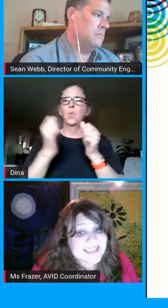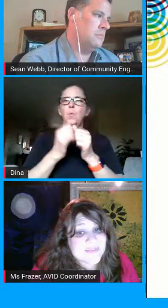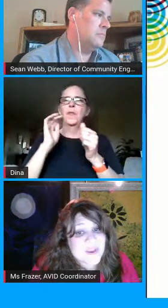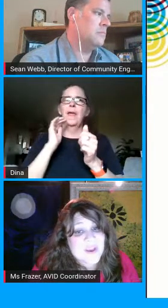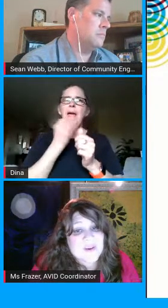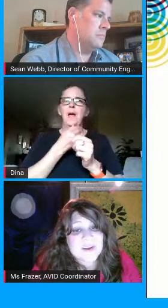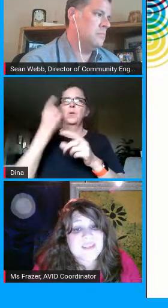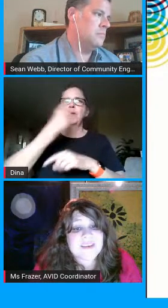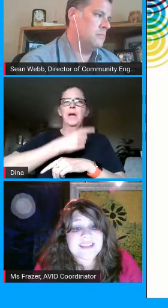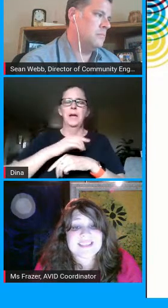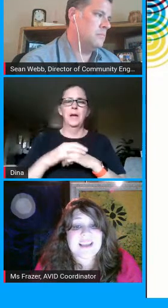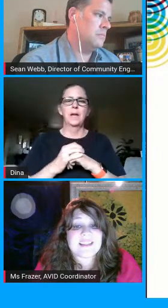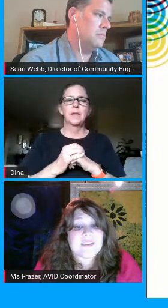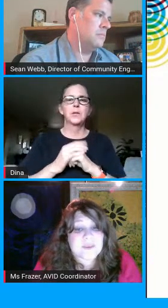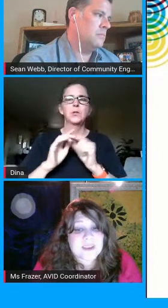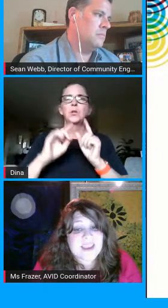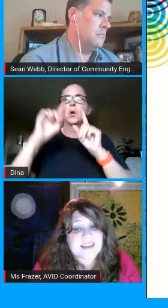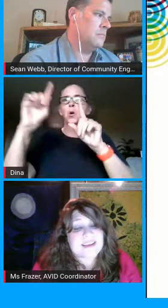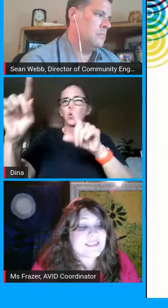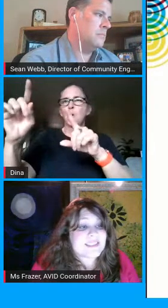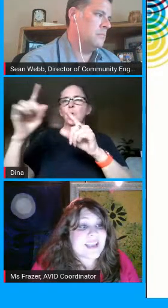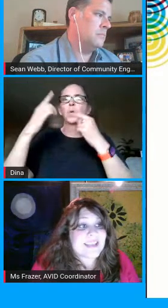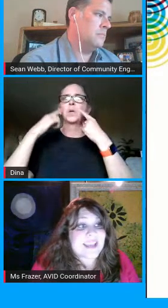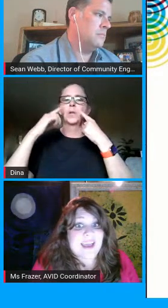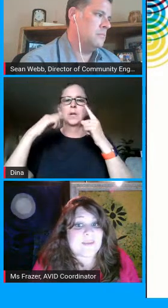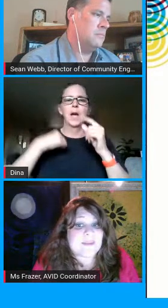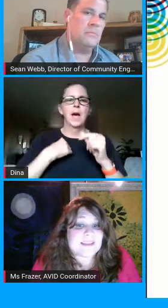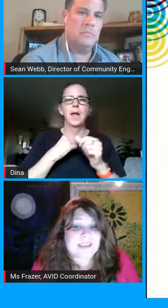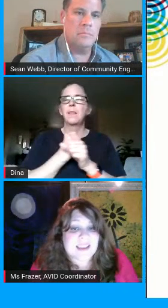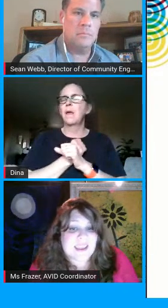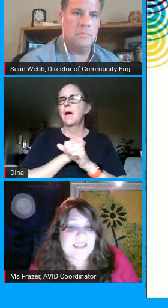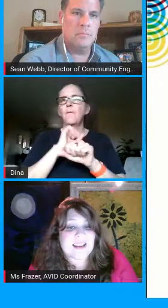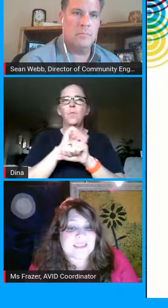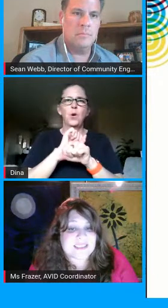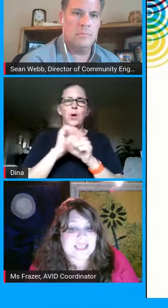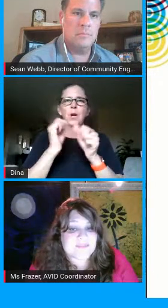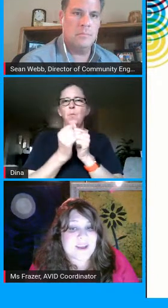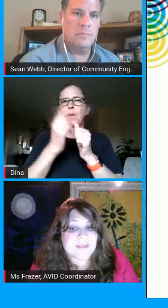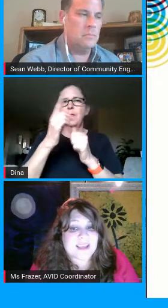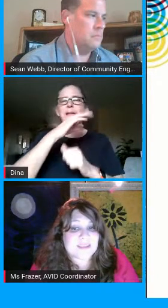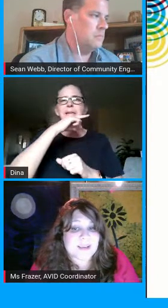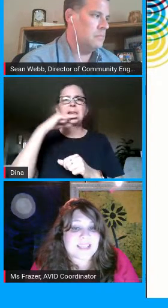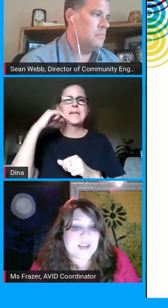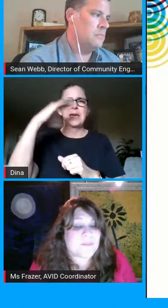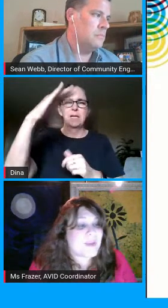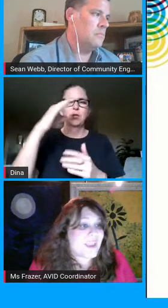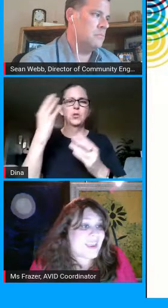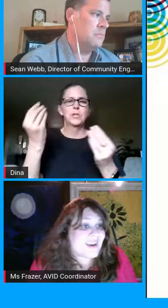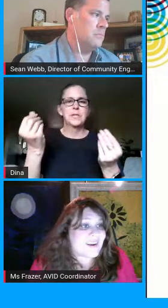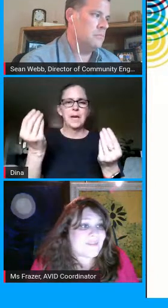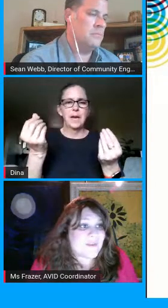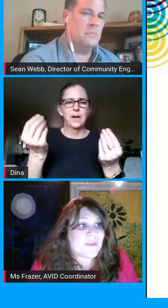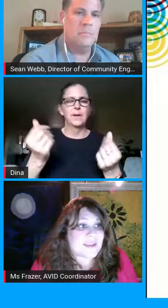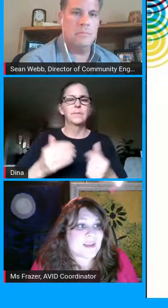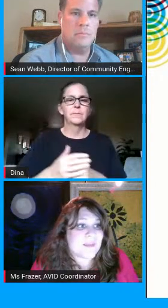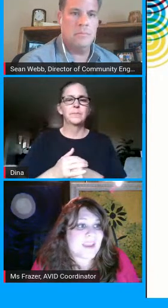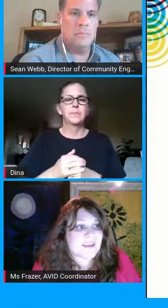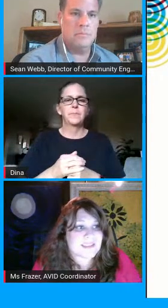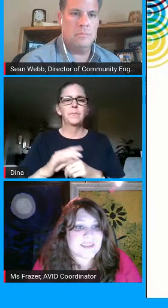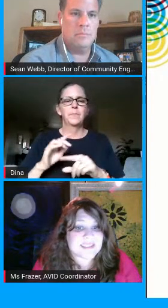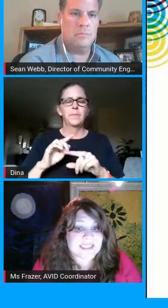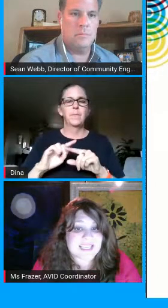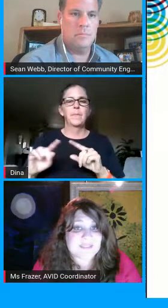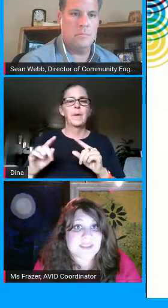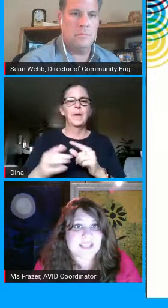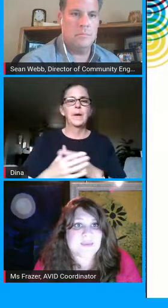success one of the reasons i love working at desert sands and having my son in the desert sands family is because i know we here focus on